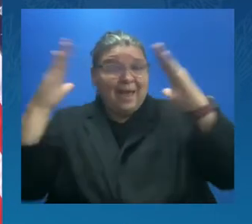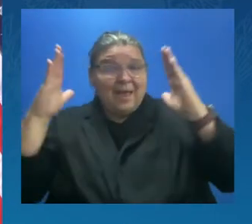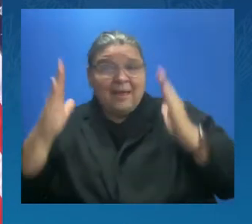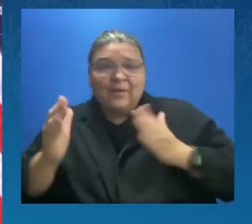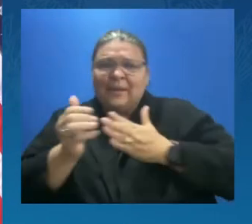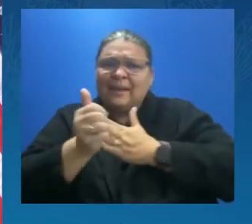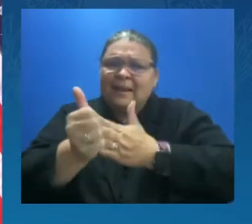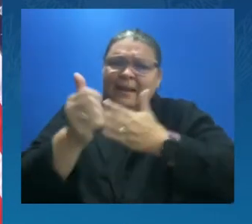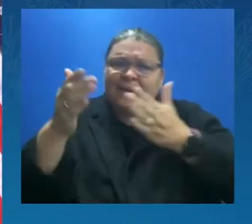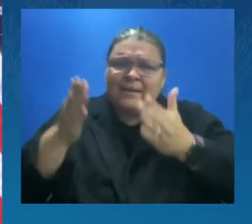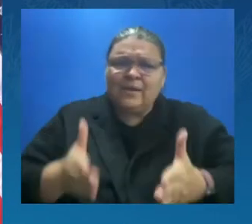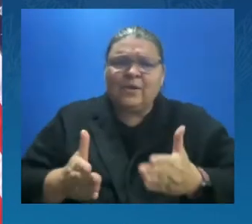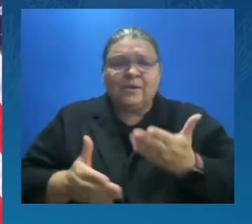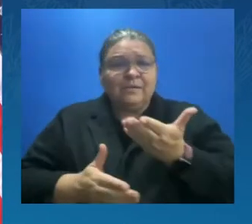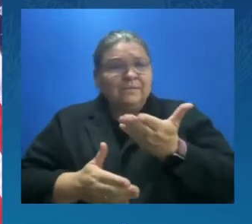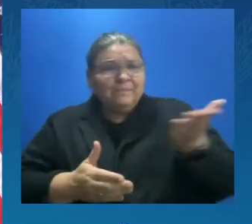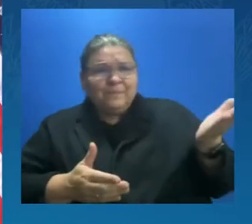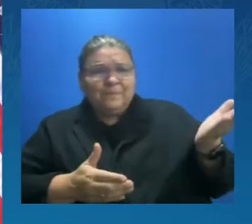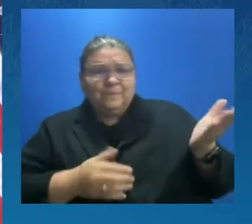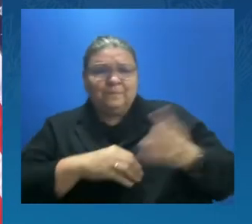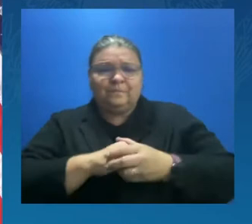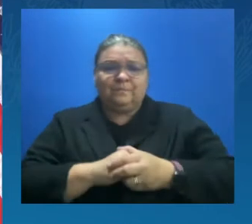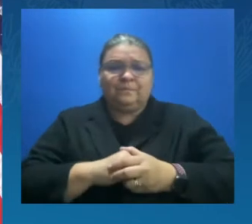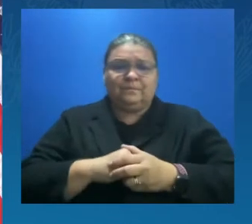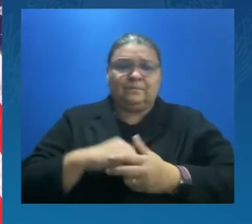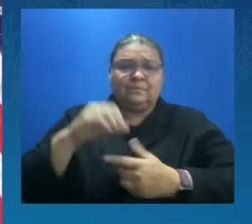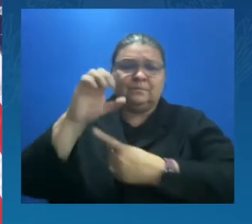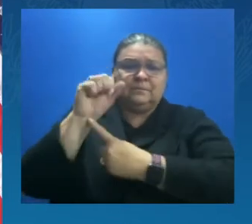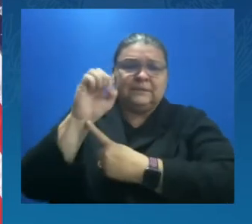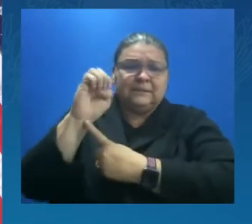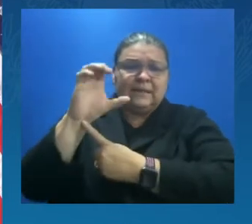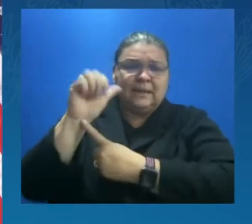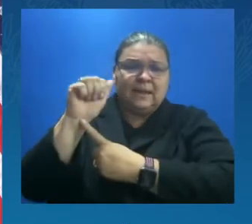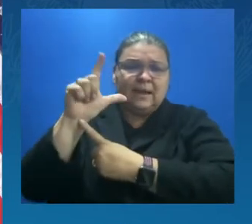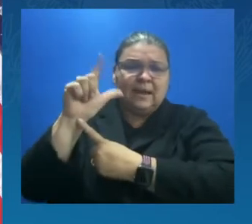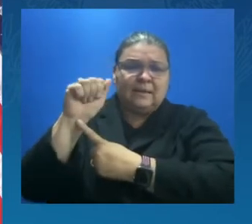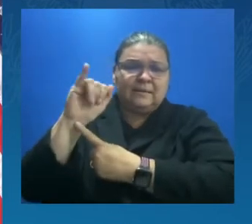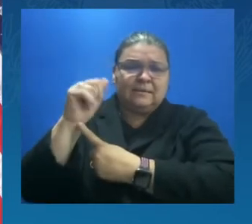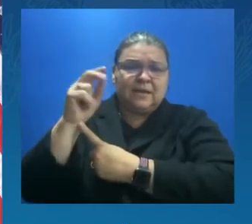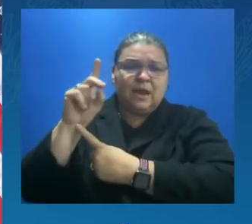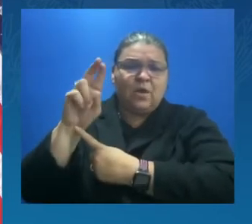subject. Secretary Alejandro Mayorkas, Noah, yes.